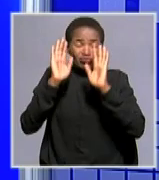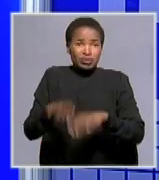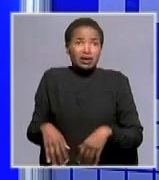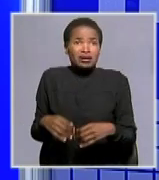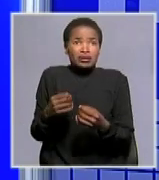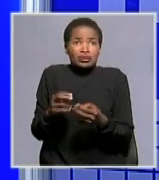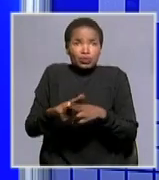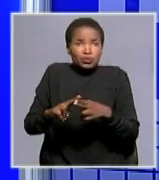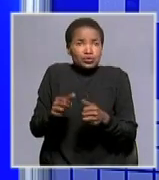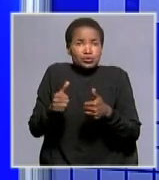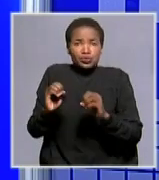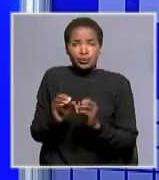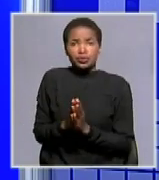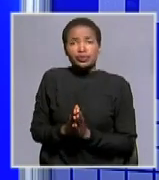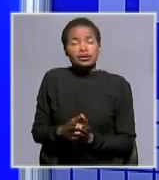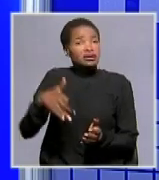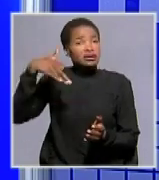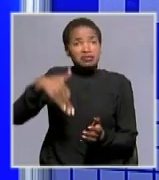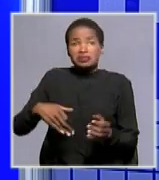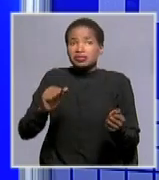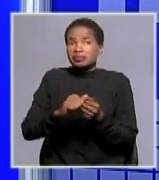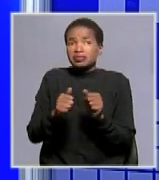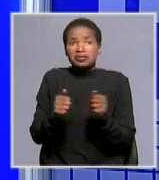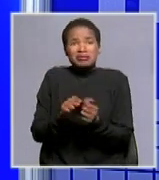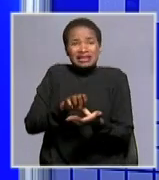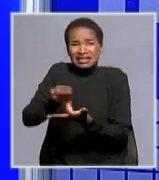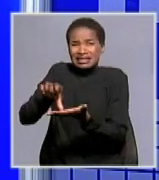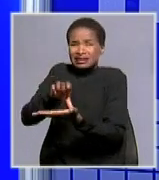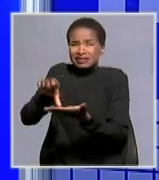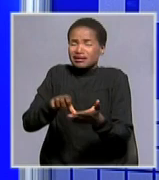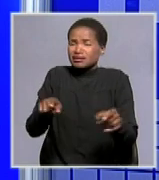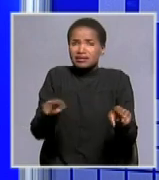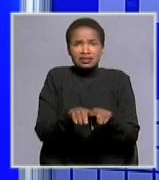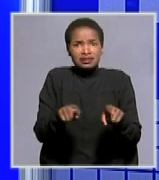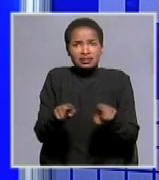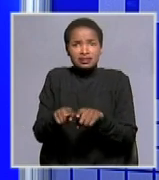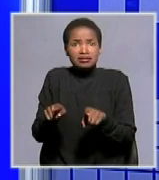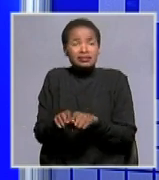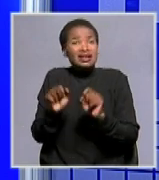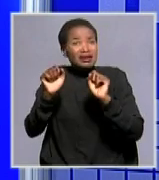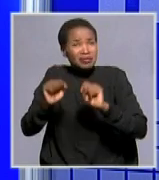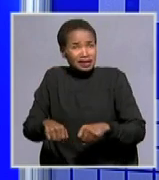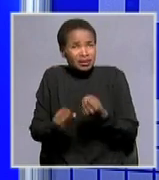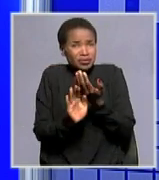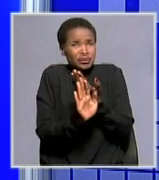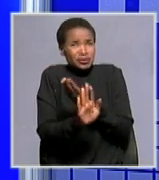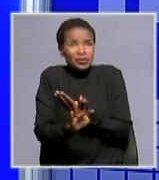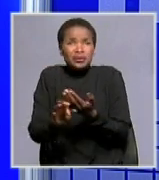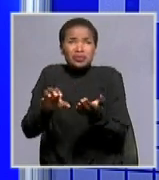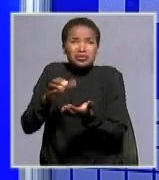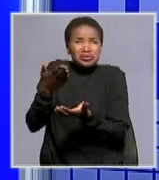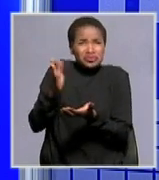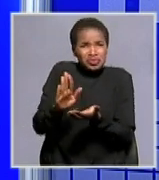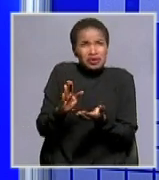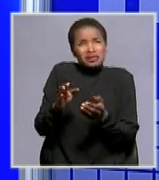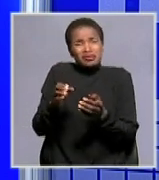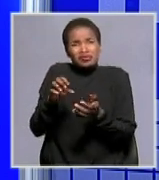from these problems posed by solid waste but are the impacts of solid waste unavoidable well we're now joined by Magdalena